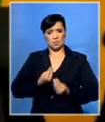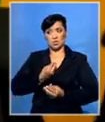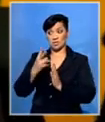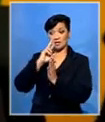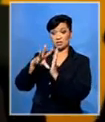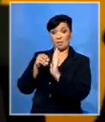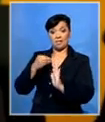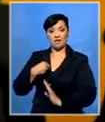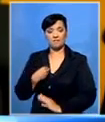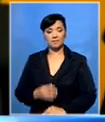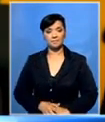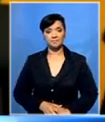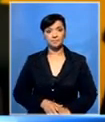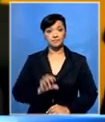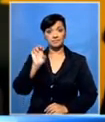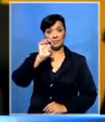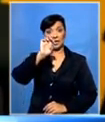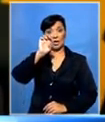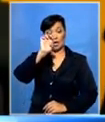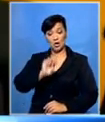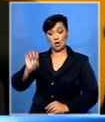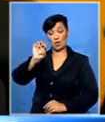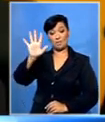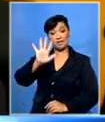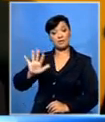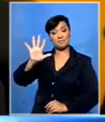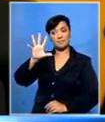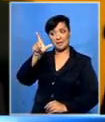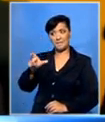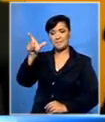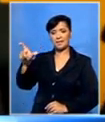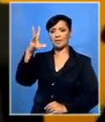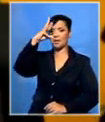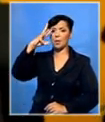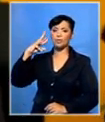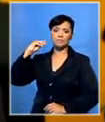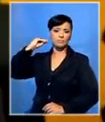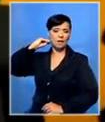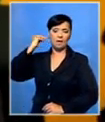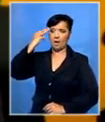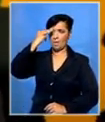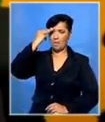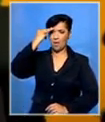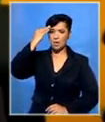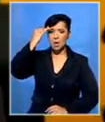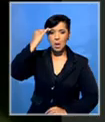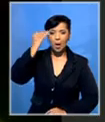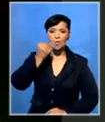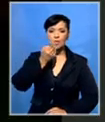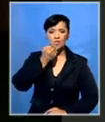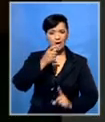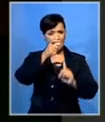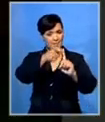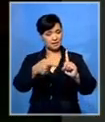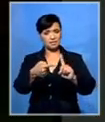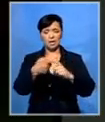People in Europe have a far greater memory. They talk more, they wrote more,